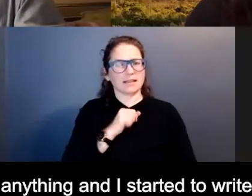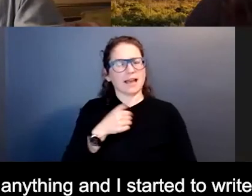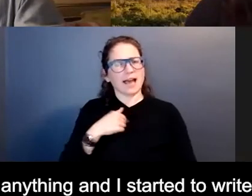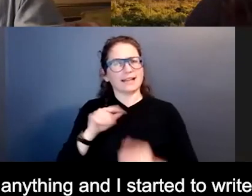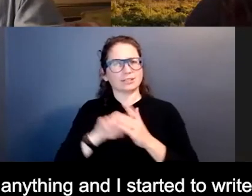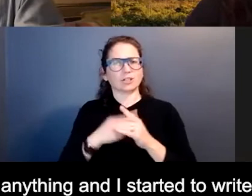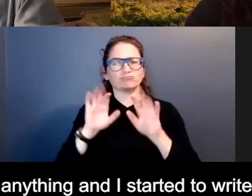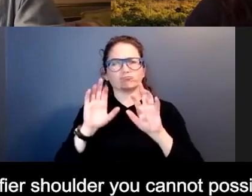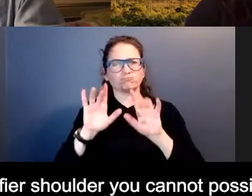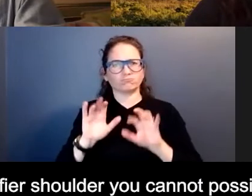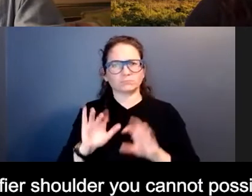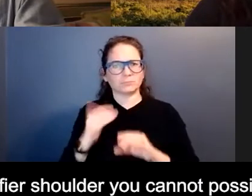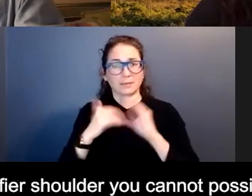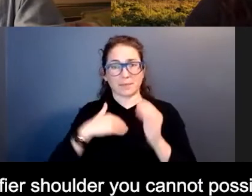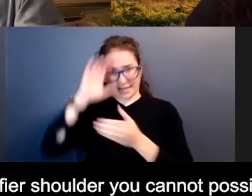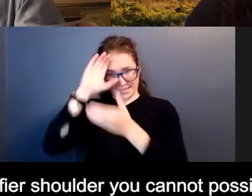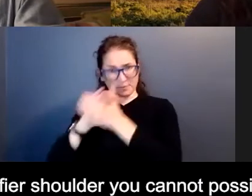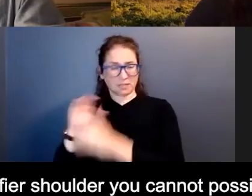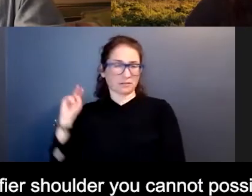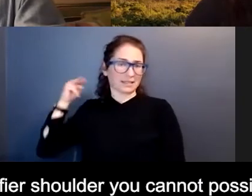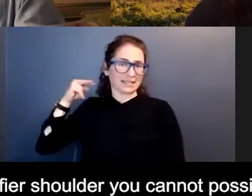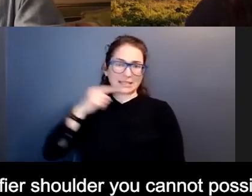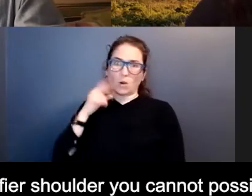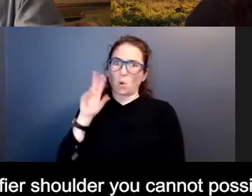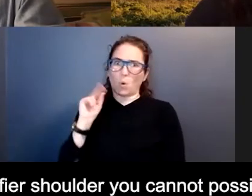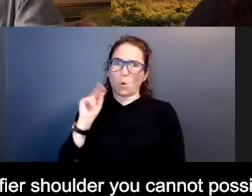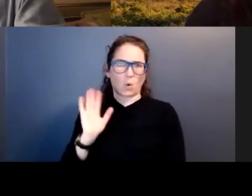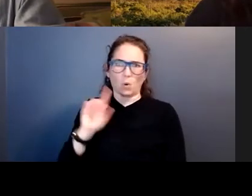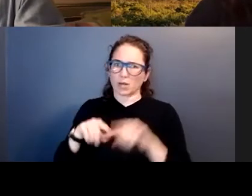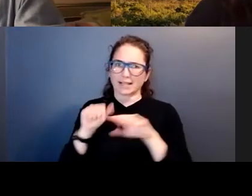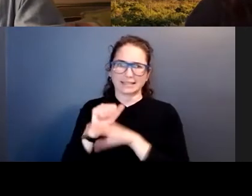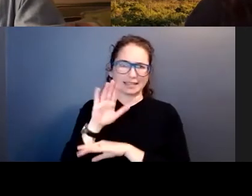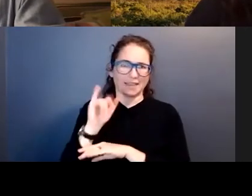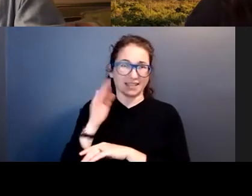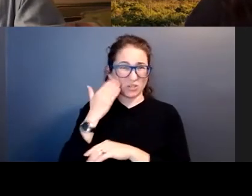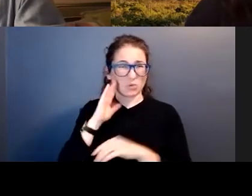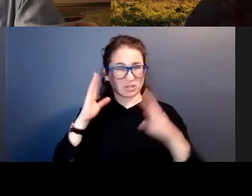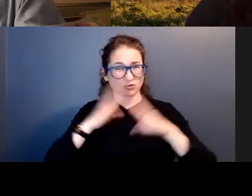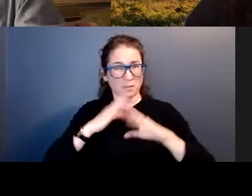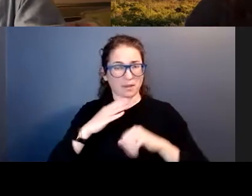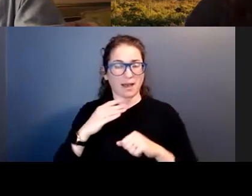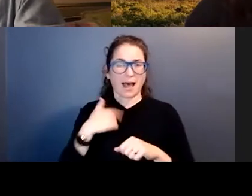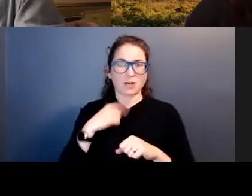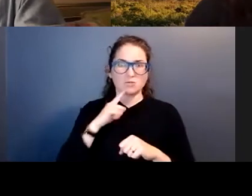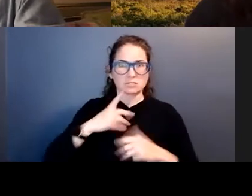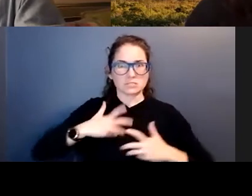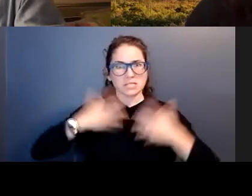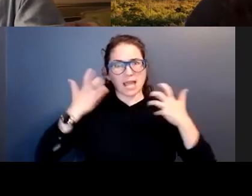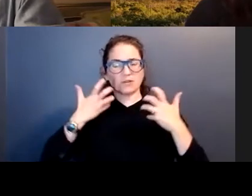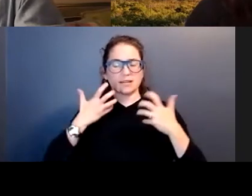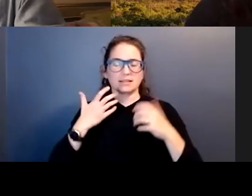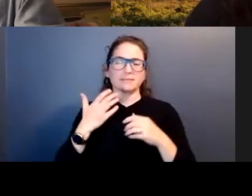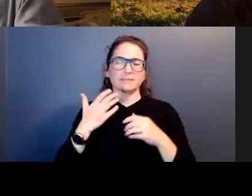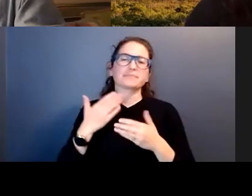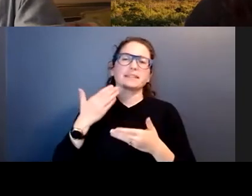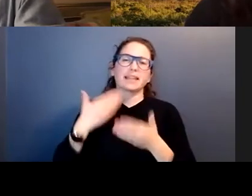to write this email. My husband looks over my shoulder. He's like, you cannot possibly send that, right? You're going to get in trouble. Cause I, I was so angry. So we